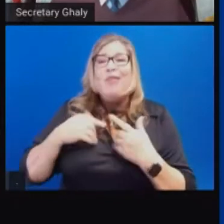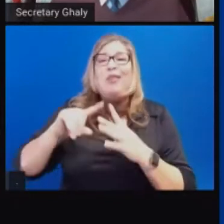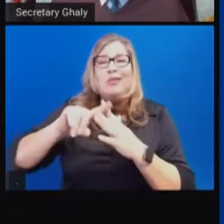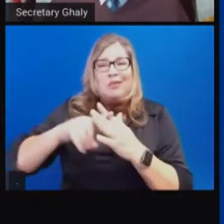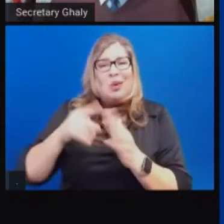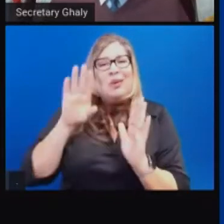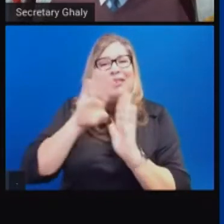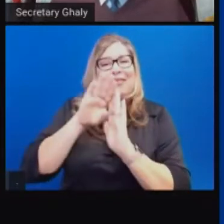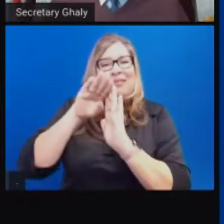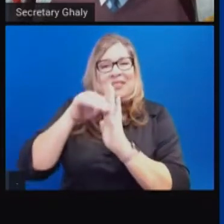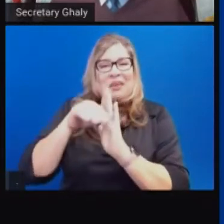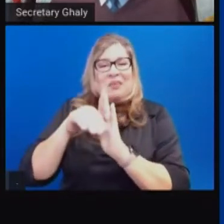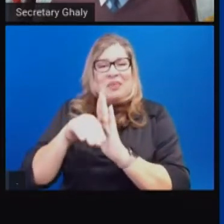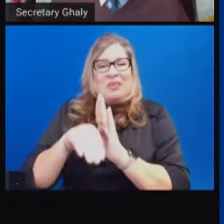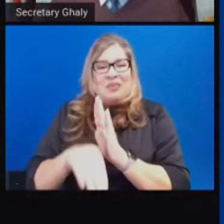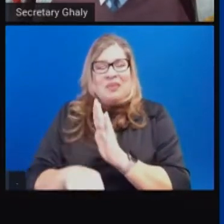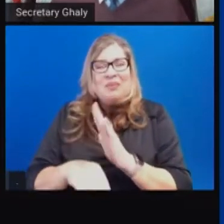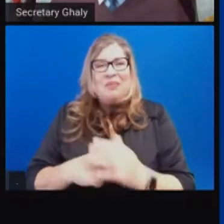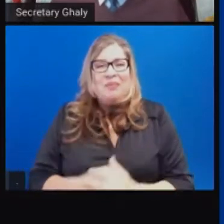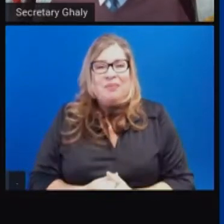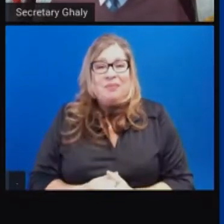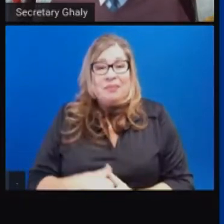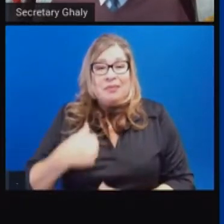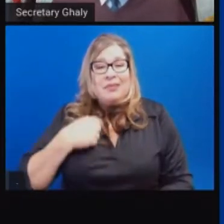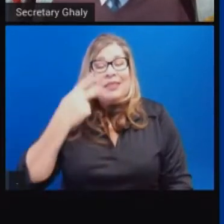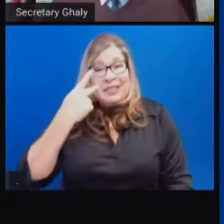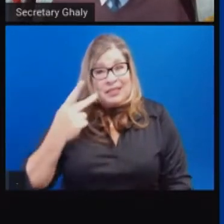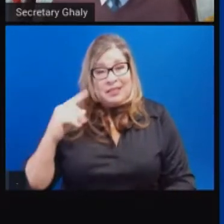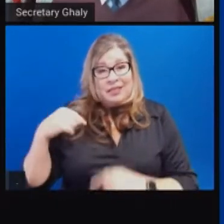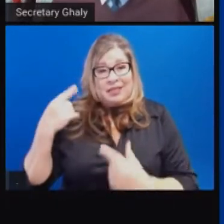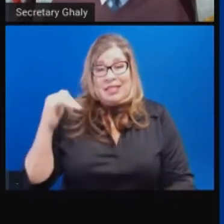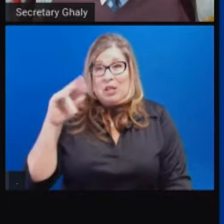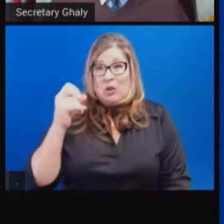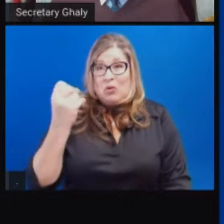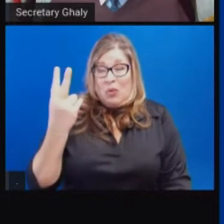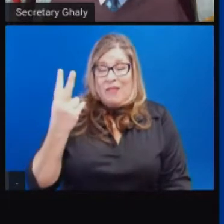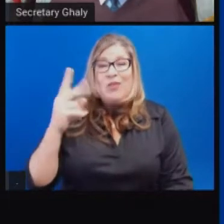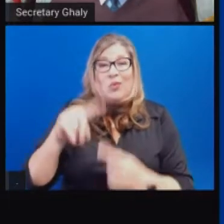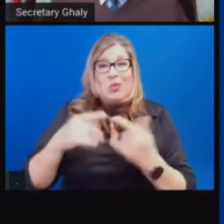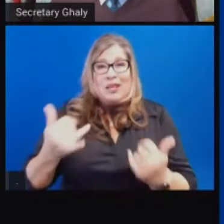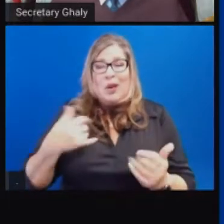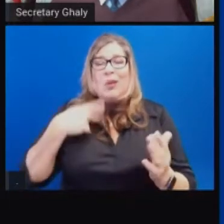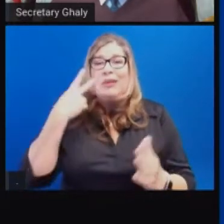decrease between January 12th and today. Next slide.